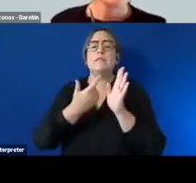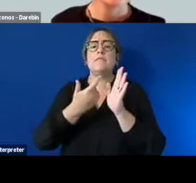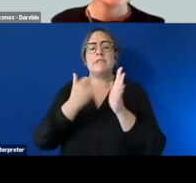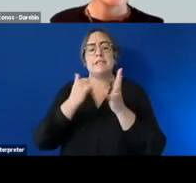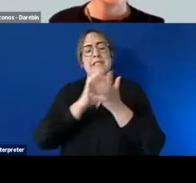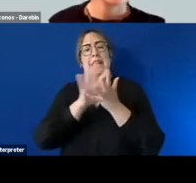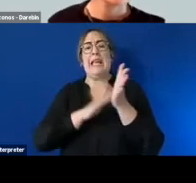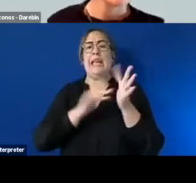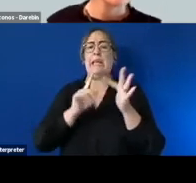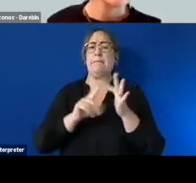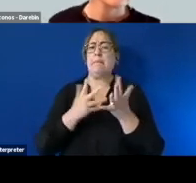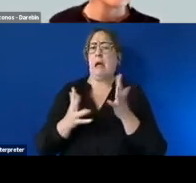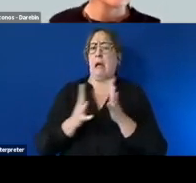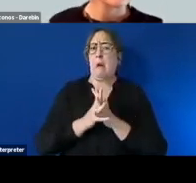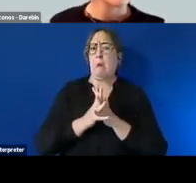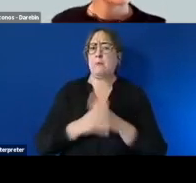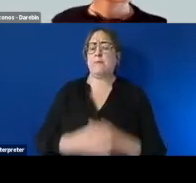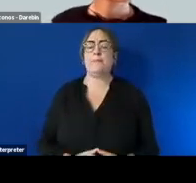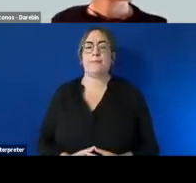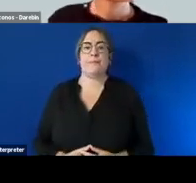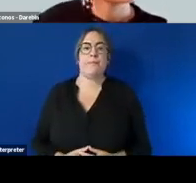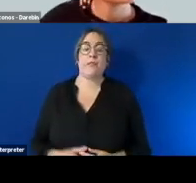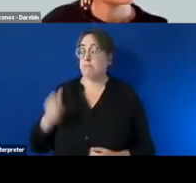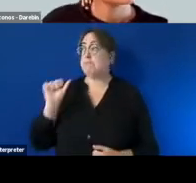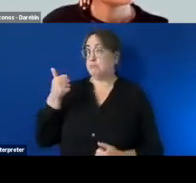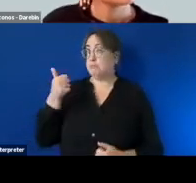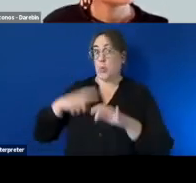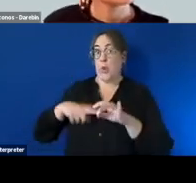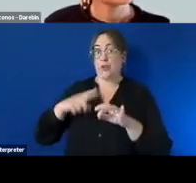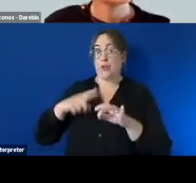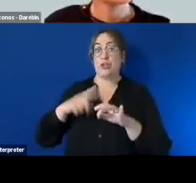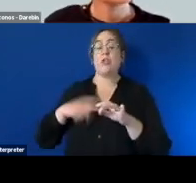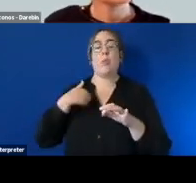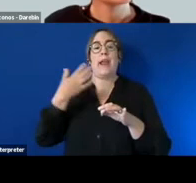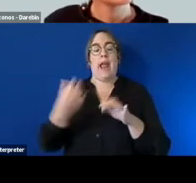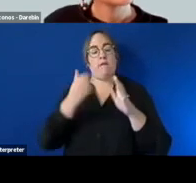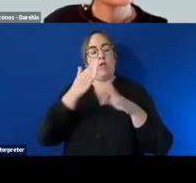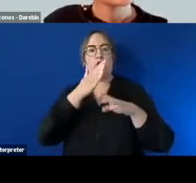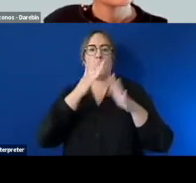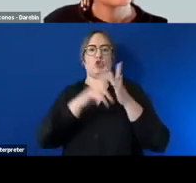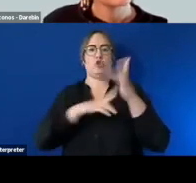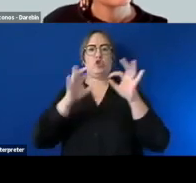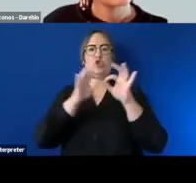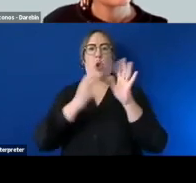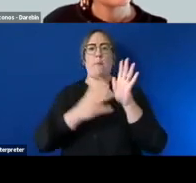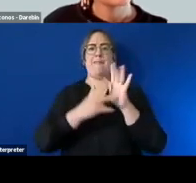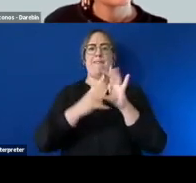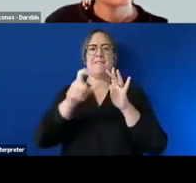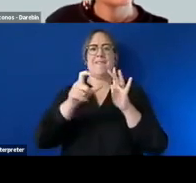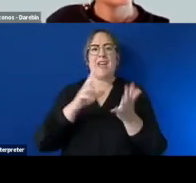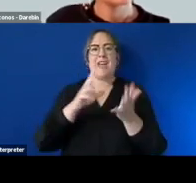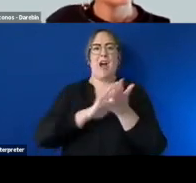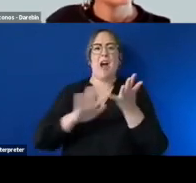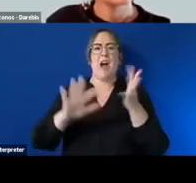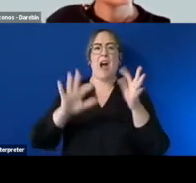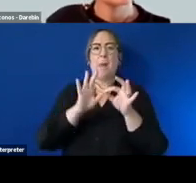look generally on um they they do run the online uh jobs vic hub which is basically where all vps jobs are normally